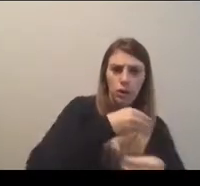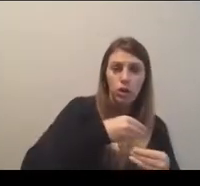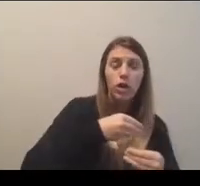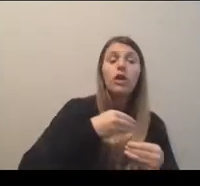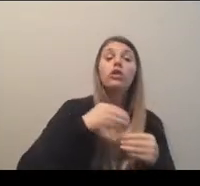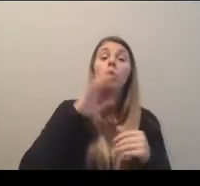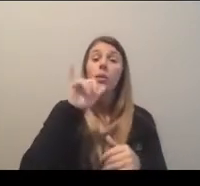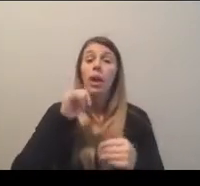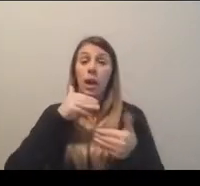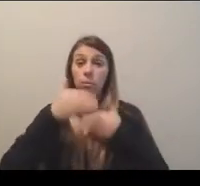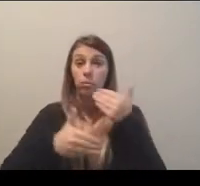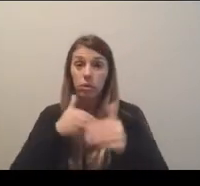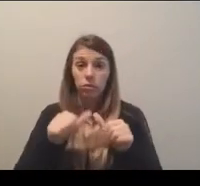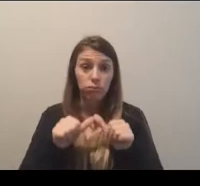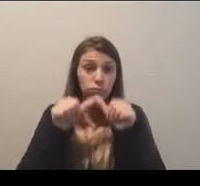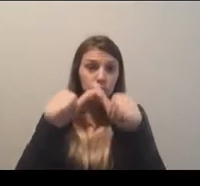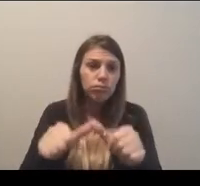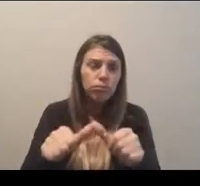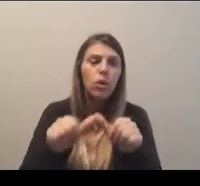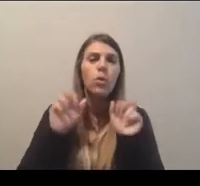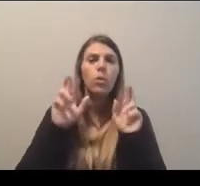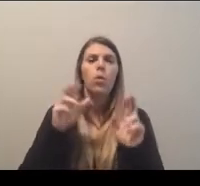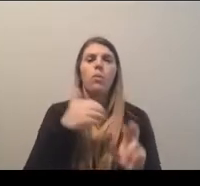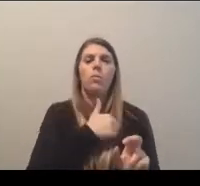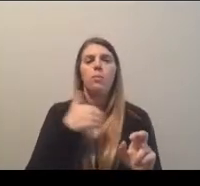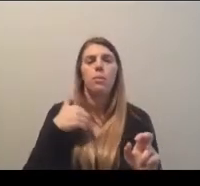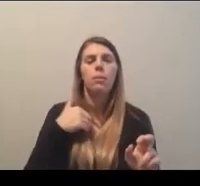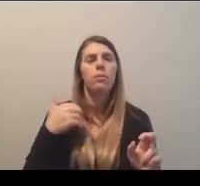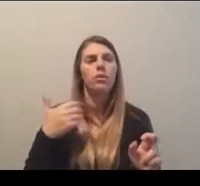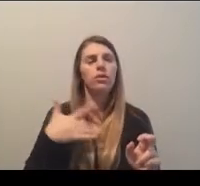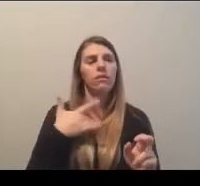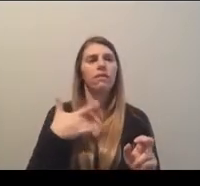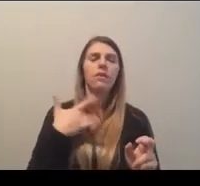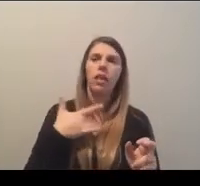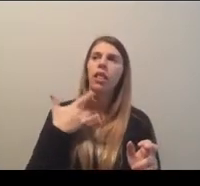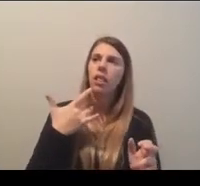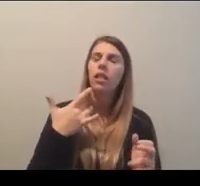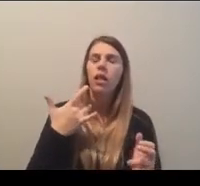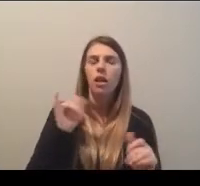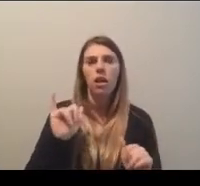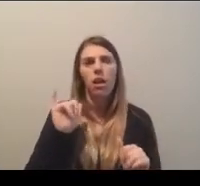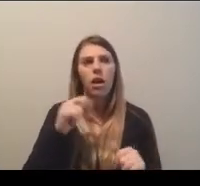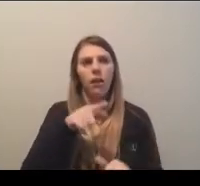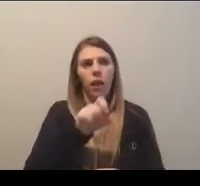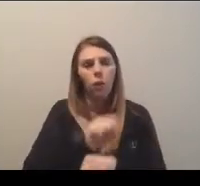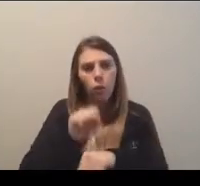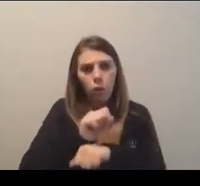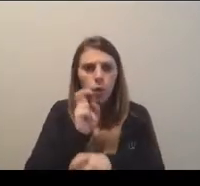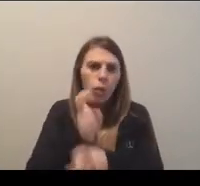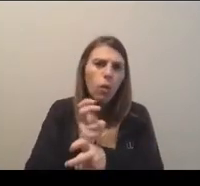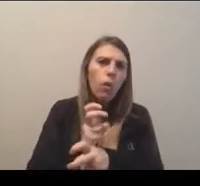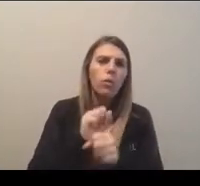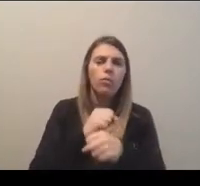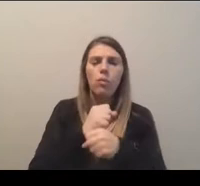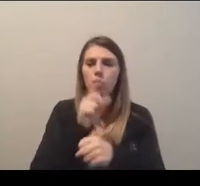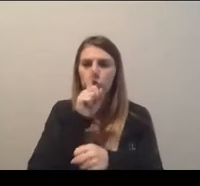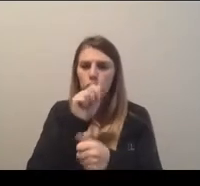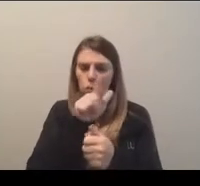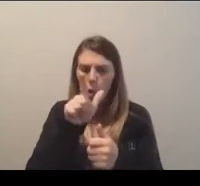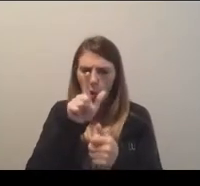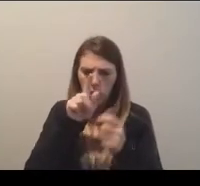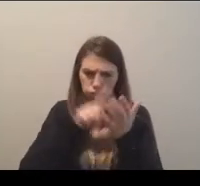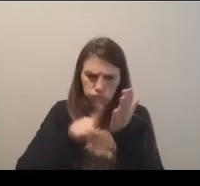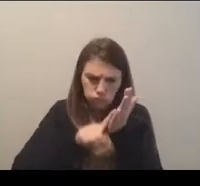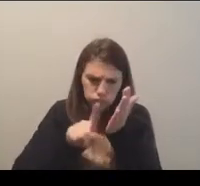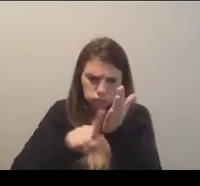process is ongoing, hopefully that gives the membership a sense for the detail, time, and effort that has gone into that zero-based